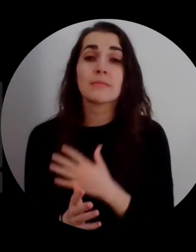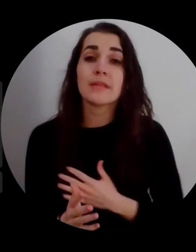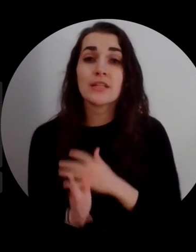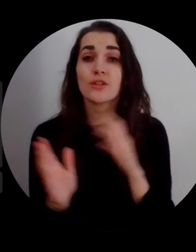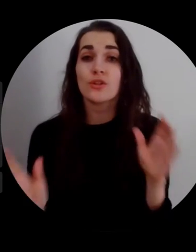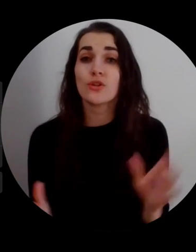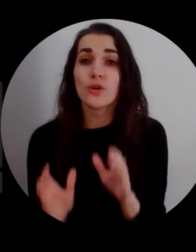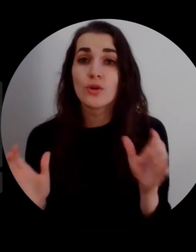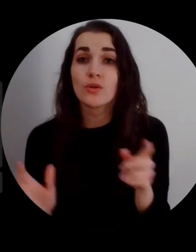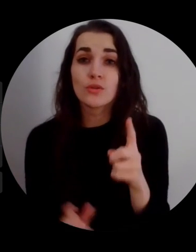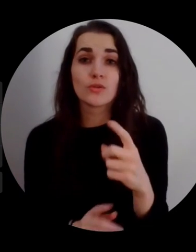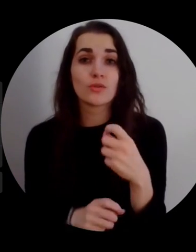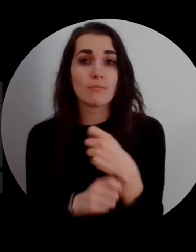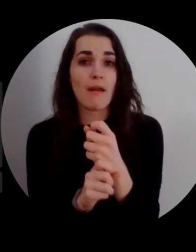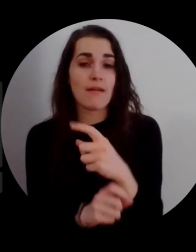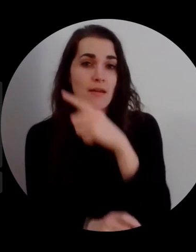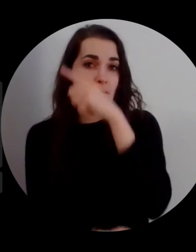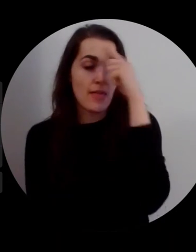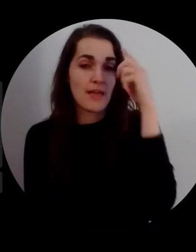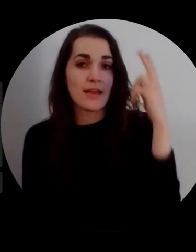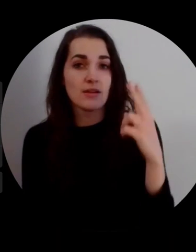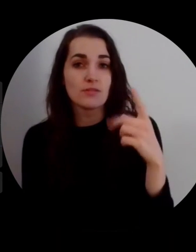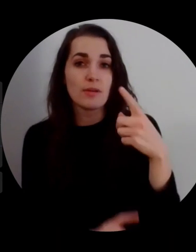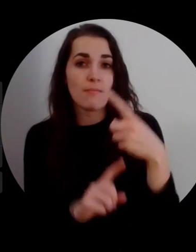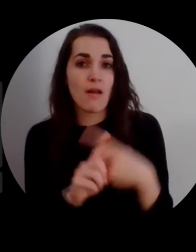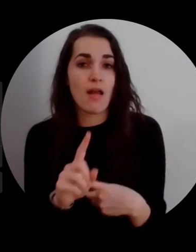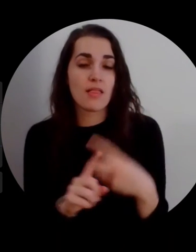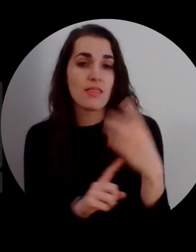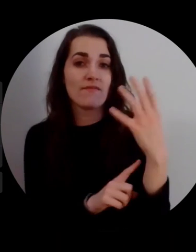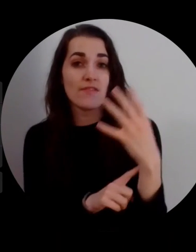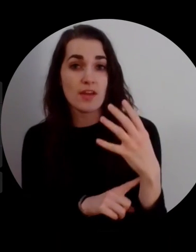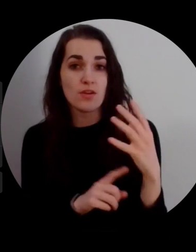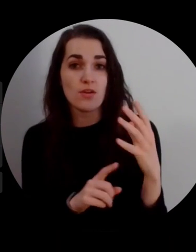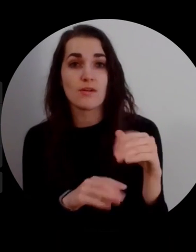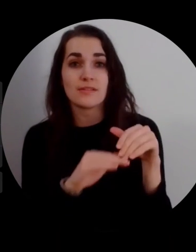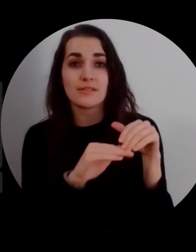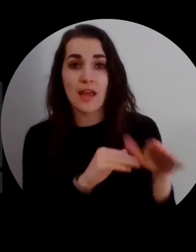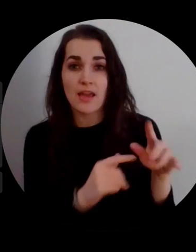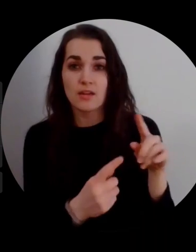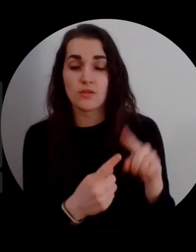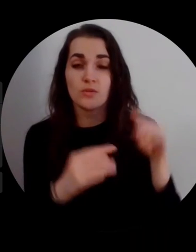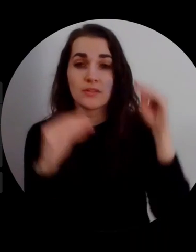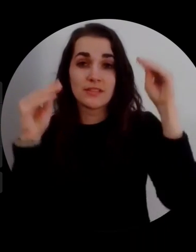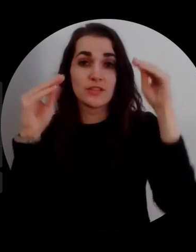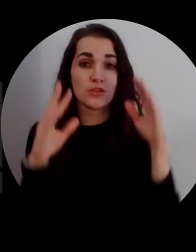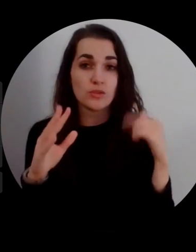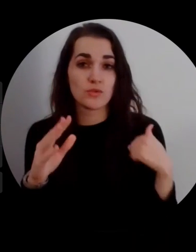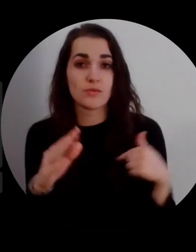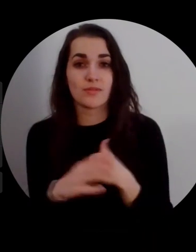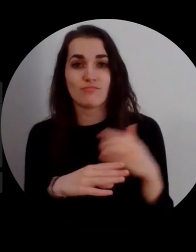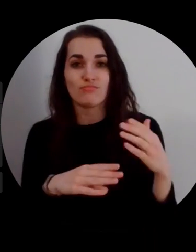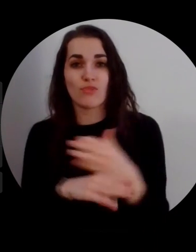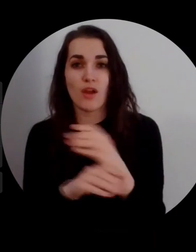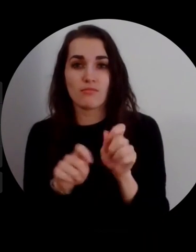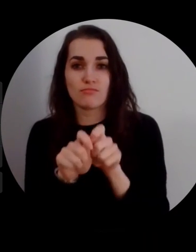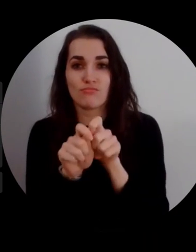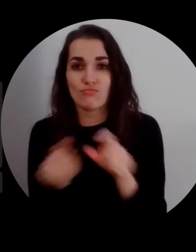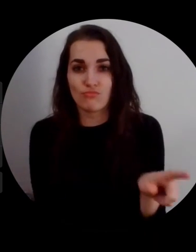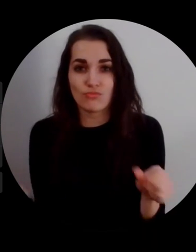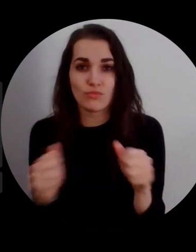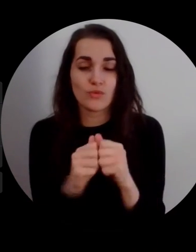encourage you to create a Black History Month video and get that to your teacher so that we can share that with the school.